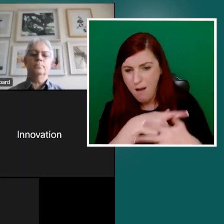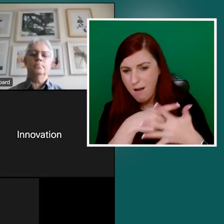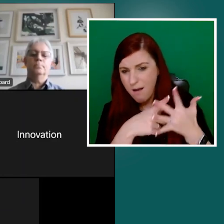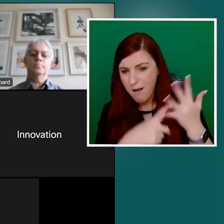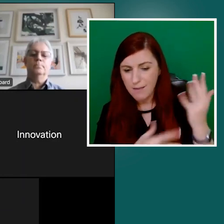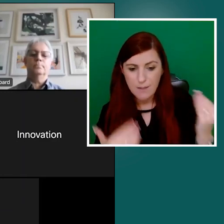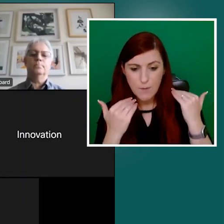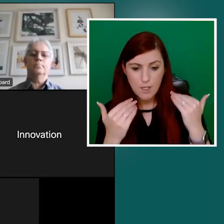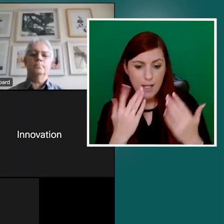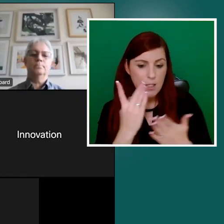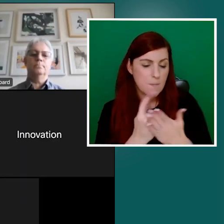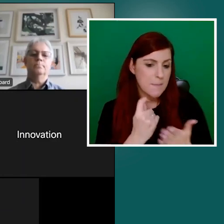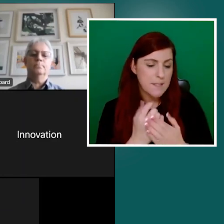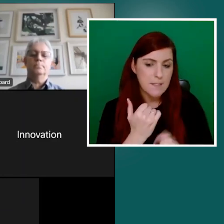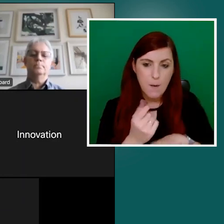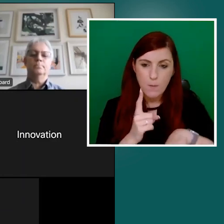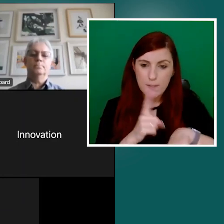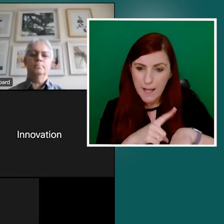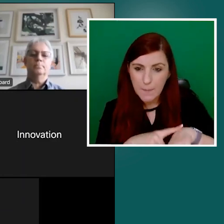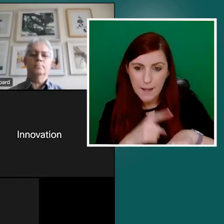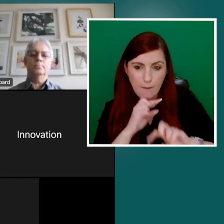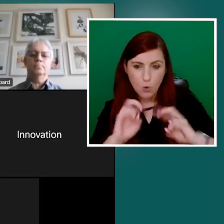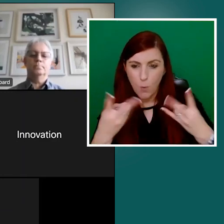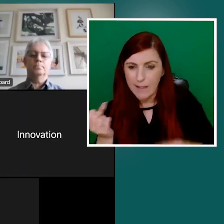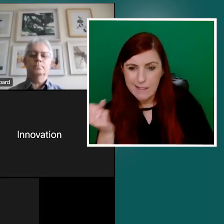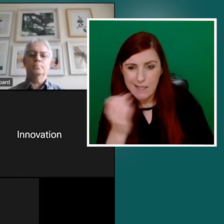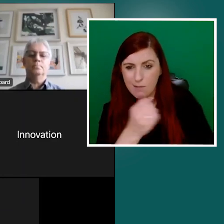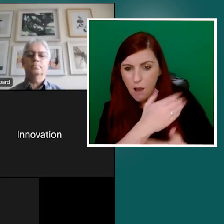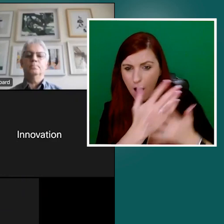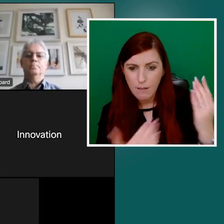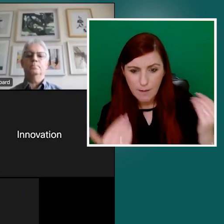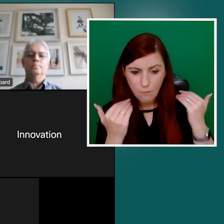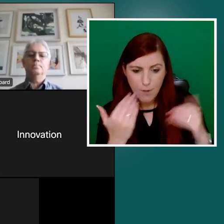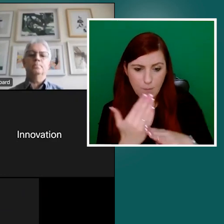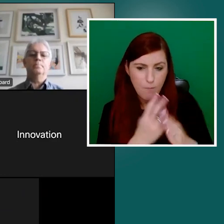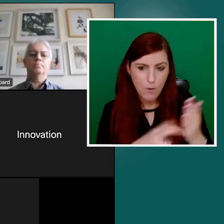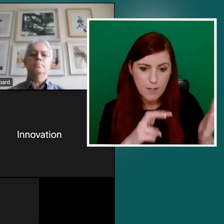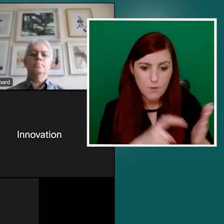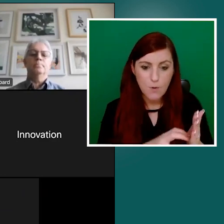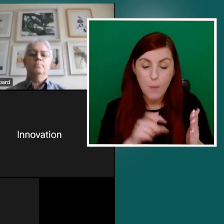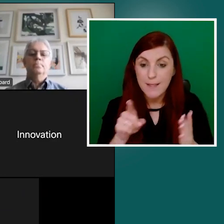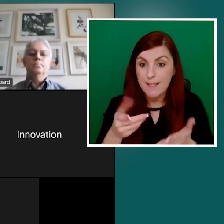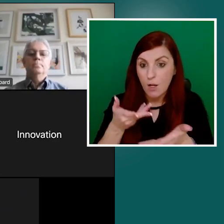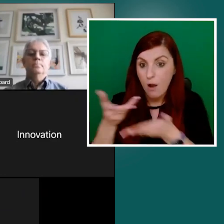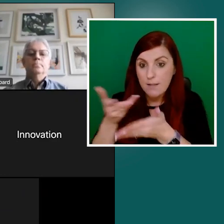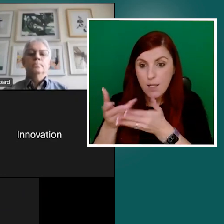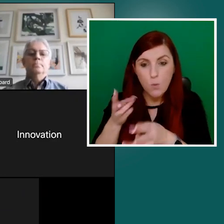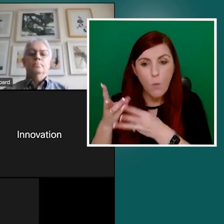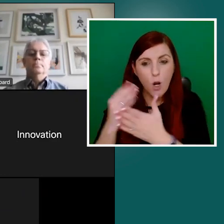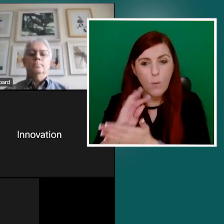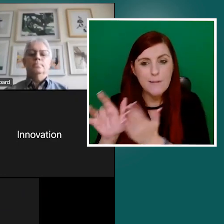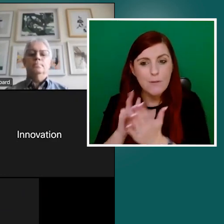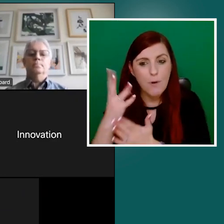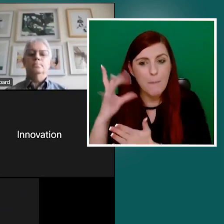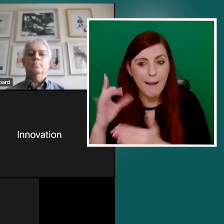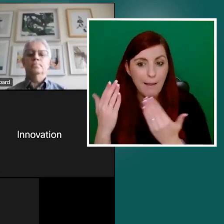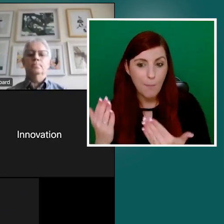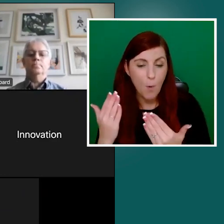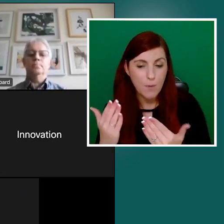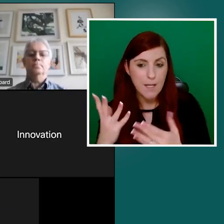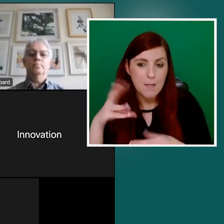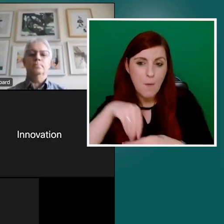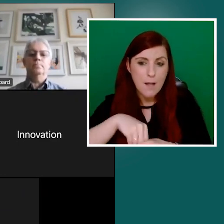And this is one of the conversations we're having with the central bank at the moment as part of the Consumer Review of Consumer Protection Code